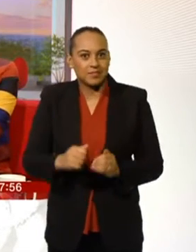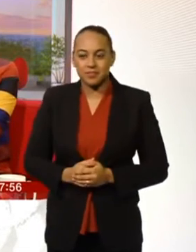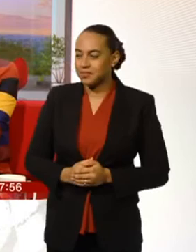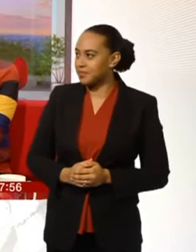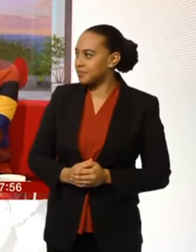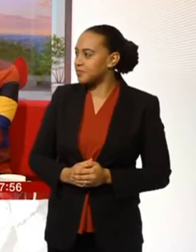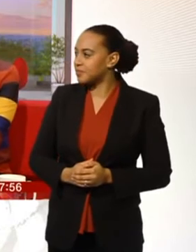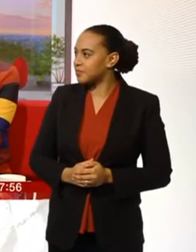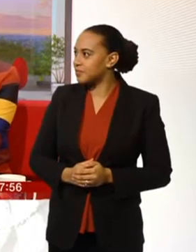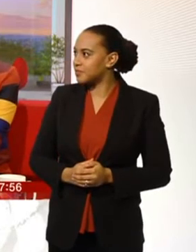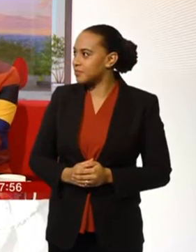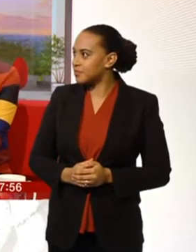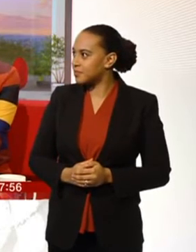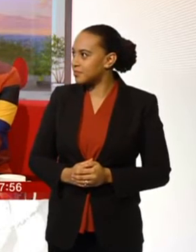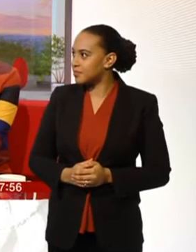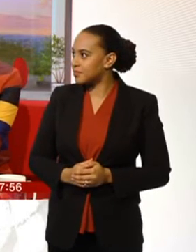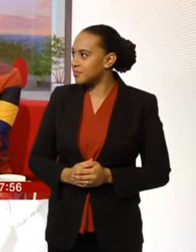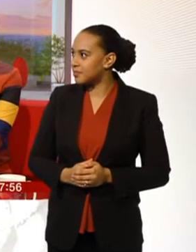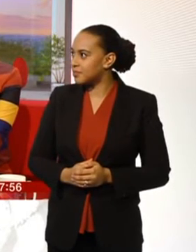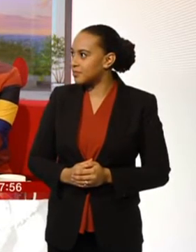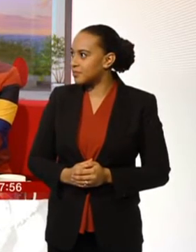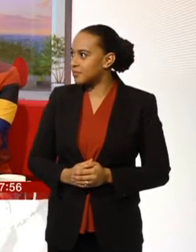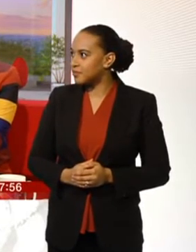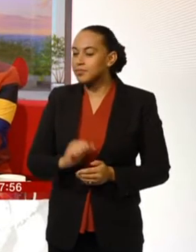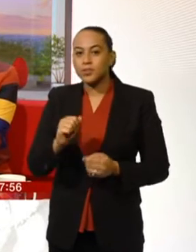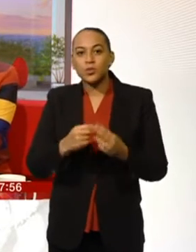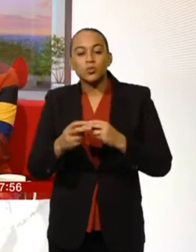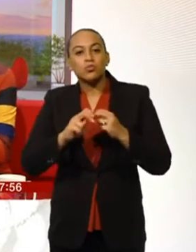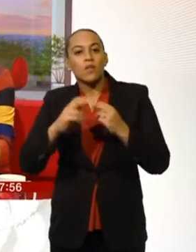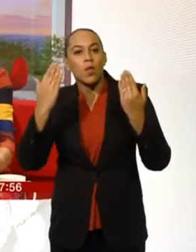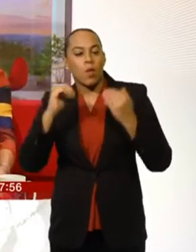Let's see. It's 7.56 the time now to get the news, travel and weather where you are.